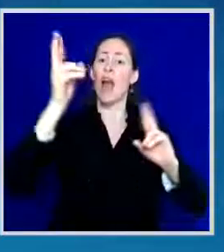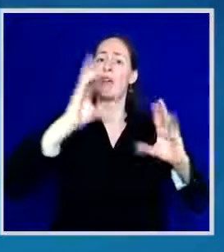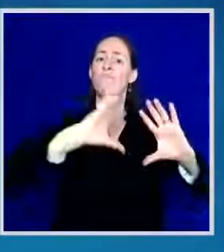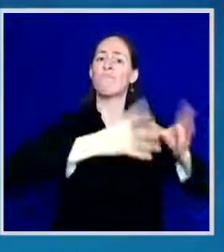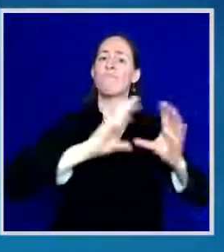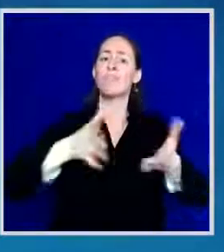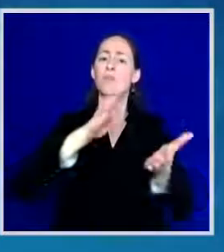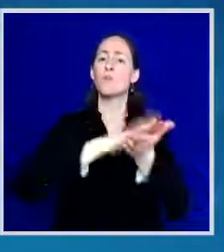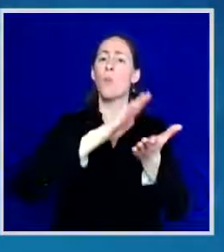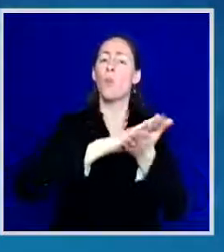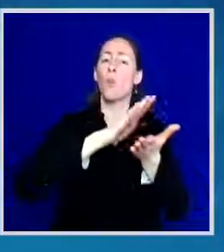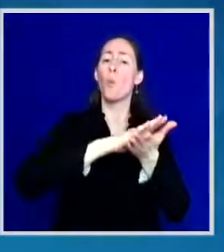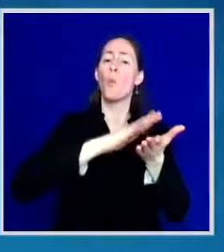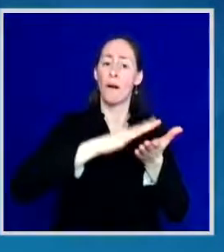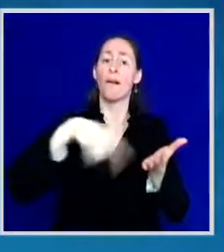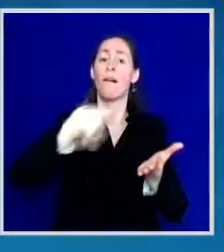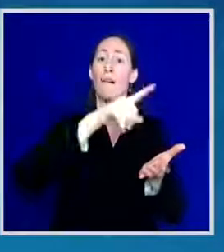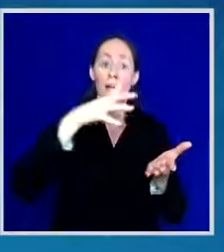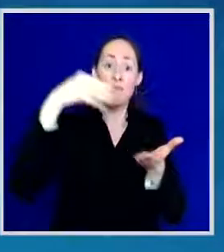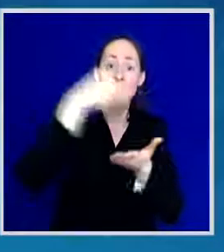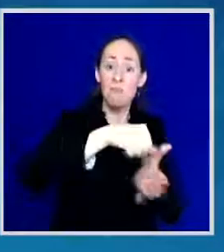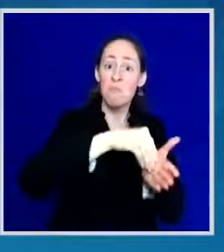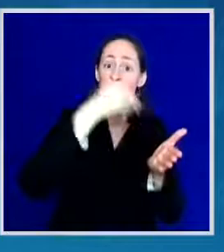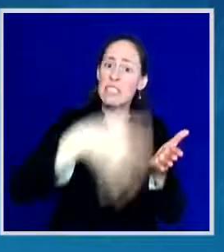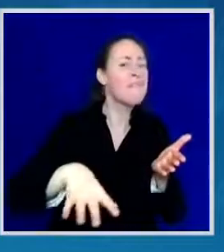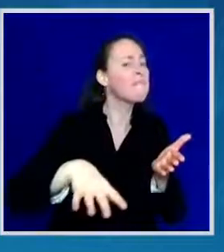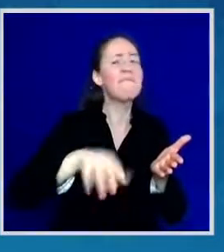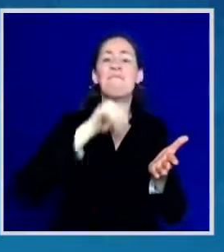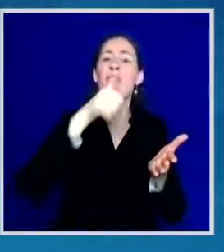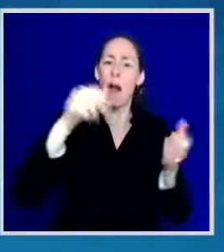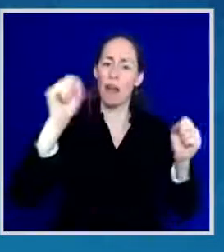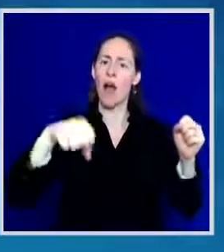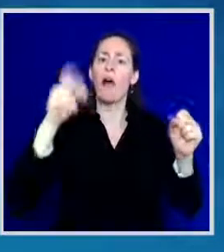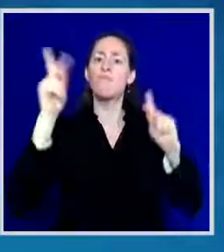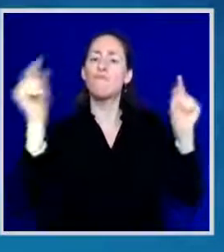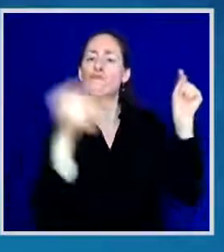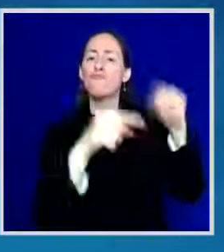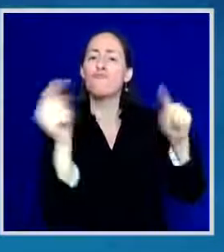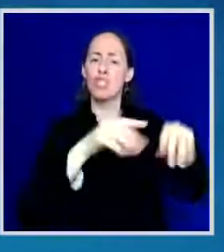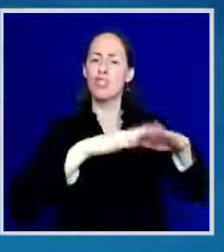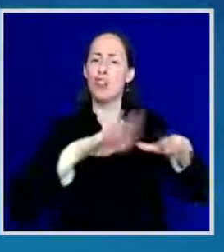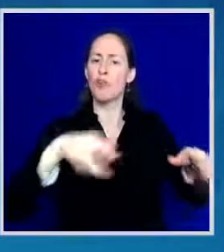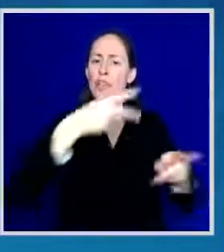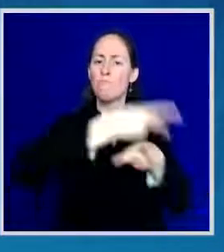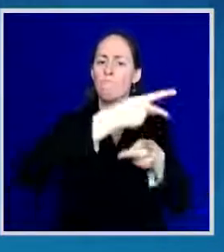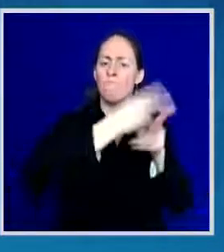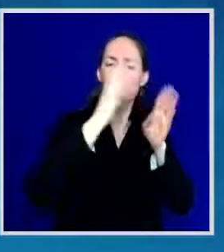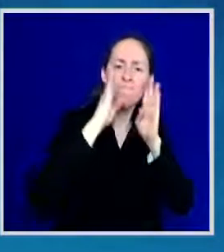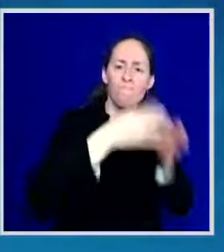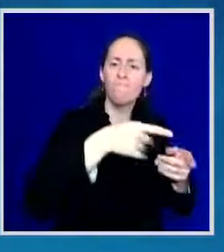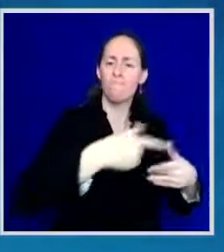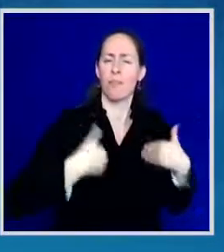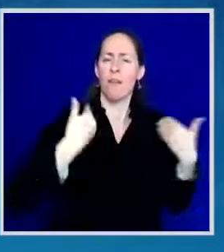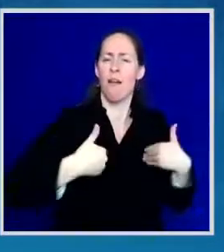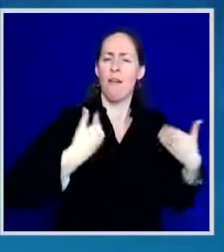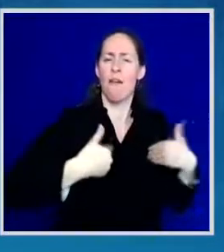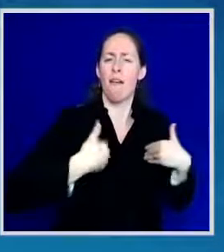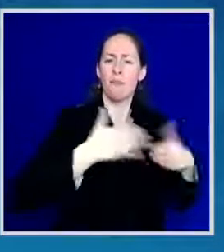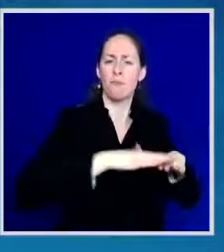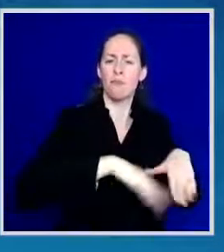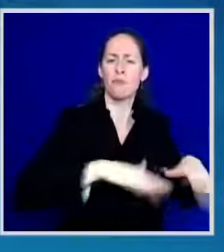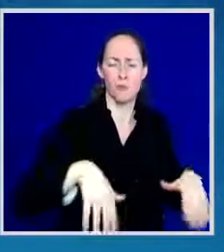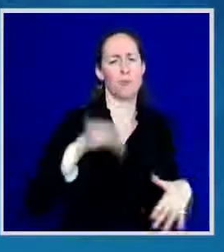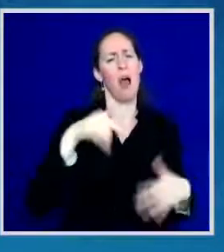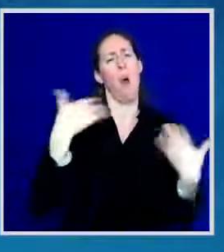making childcare affordable and accessible, which has been a priority for so many of us. Just